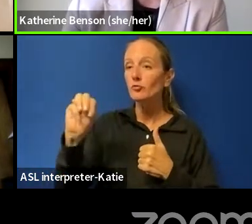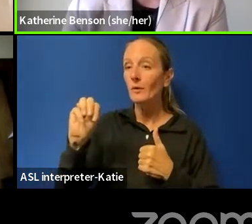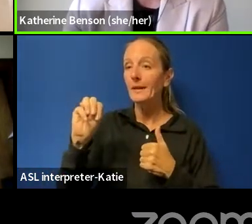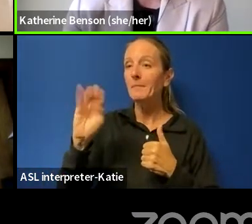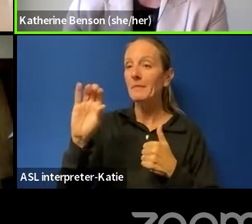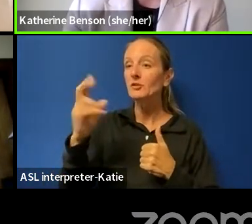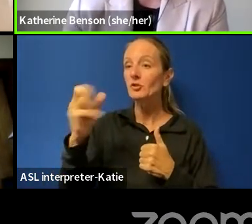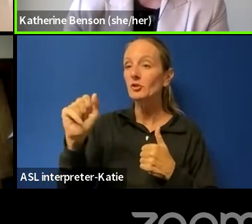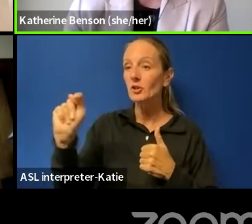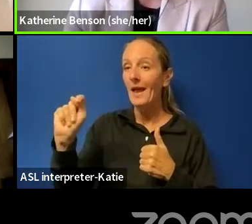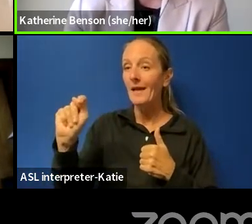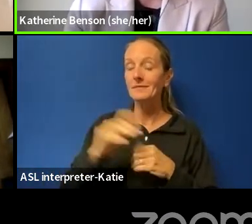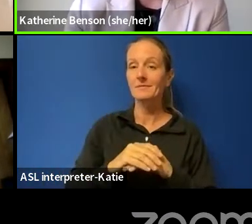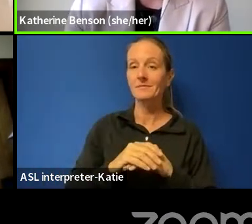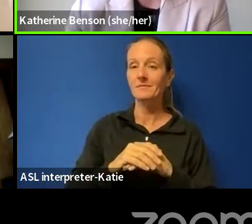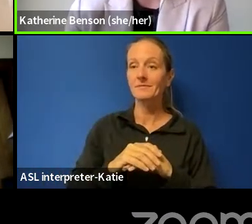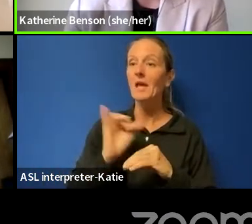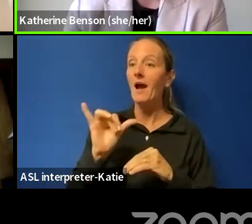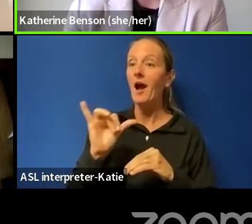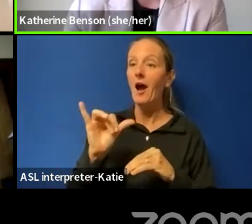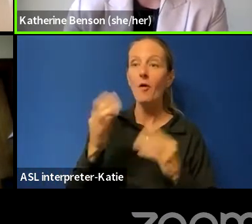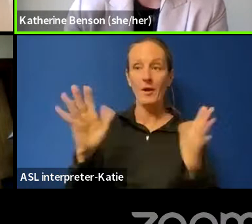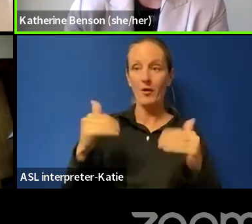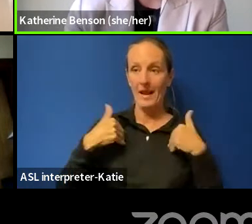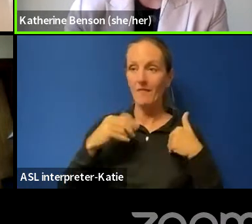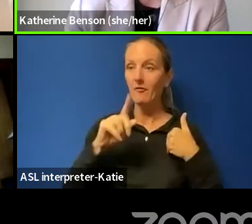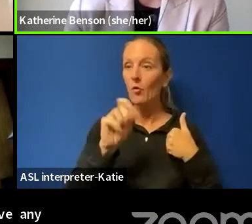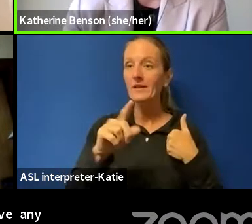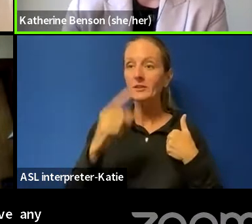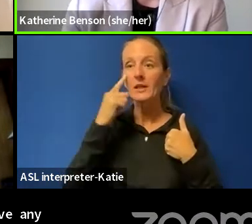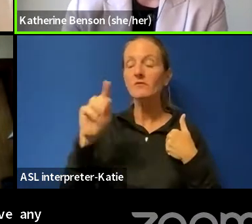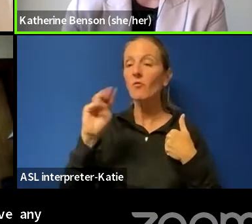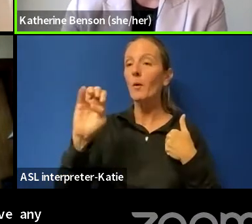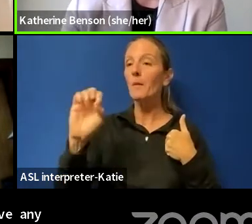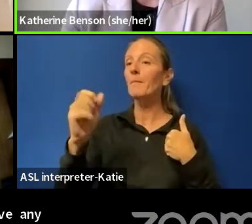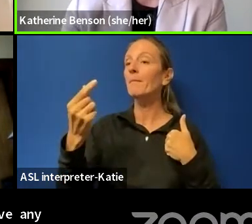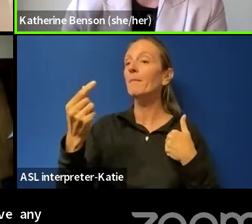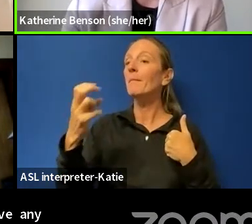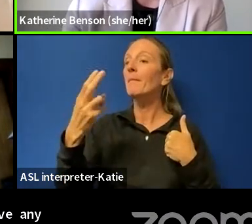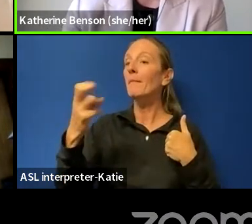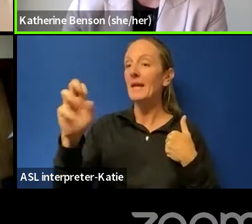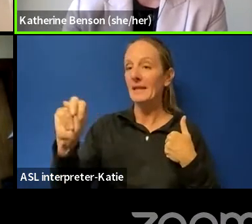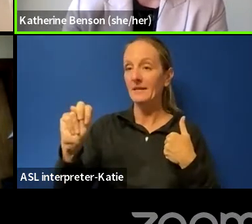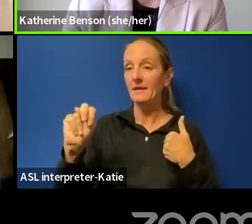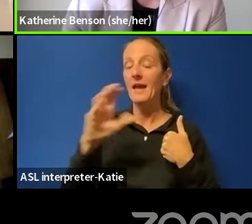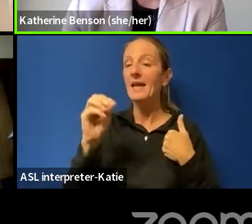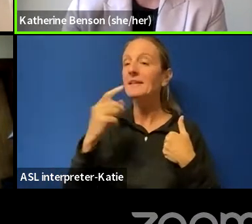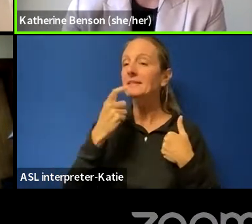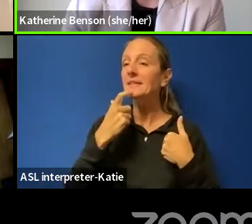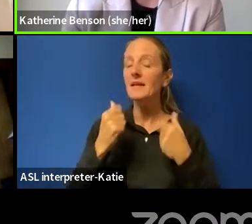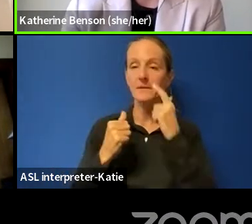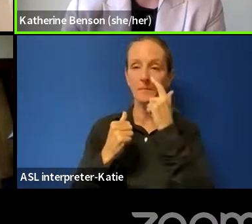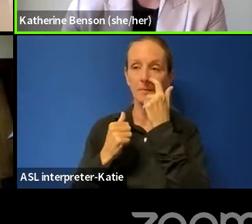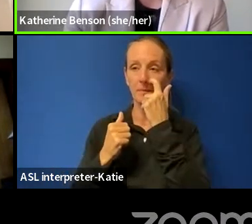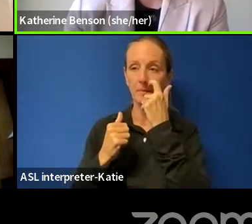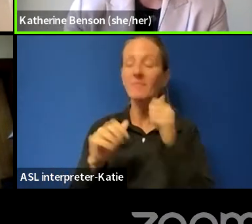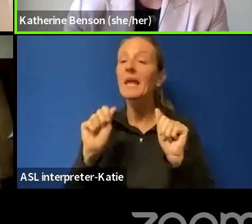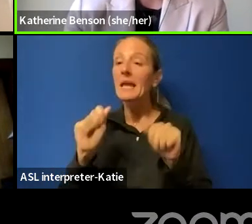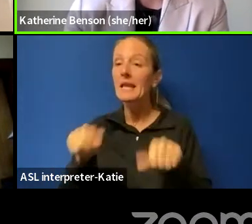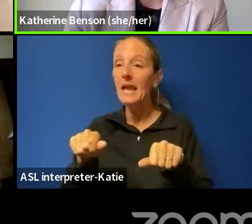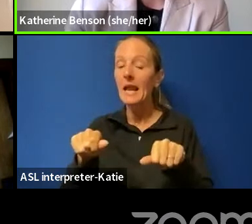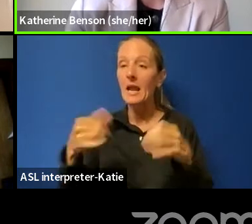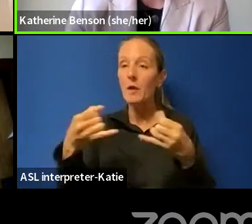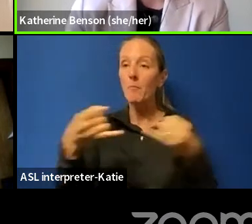So we already have a question that's come in and the question is for Megan. Uh, Megan, the question is, can border service